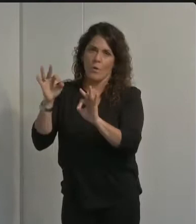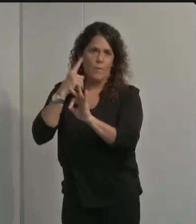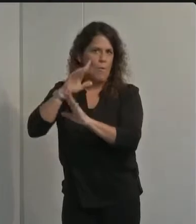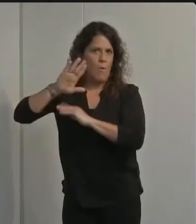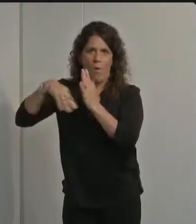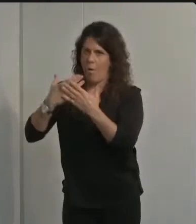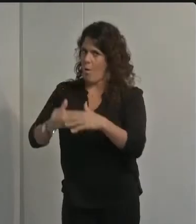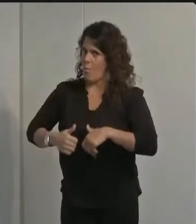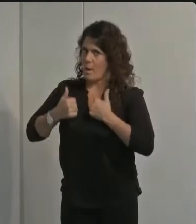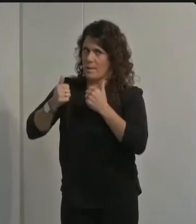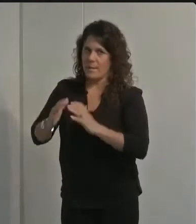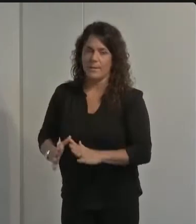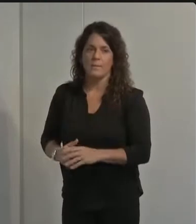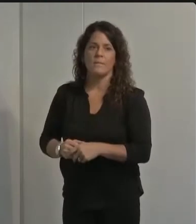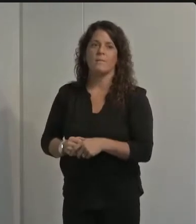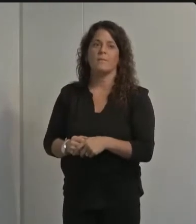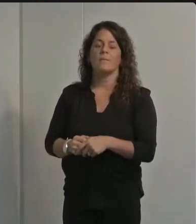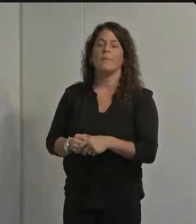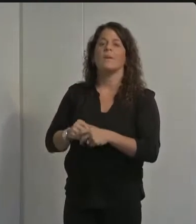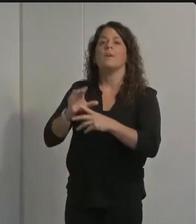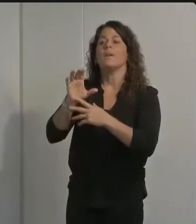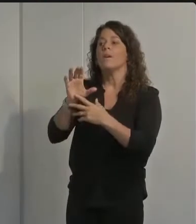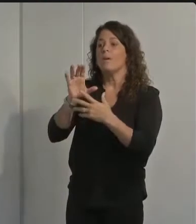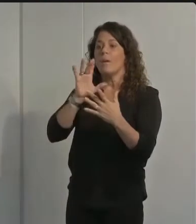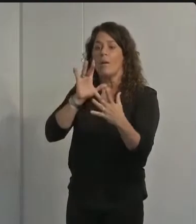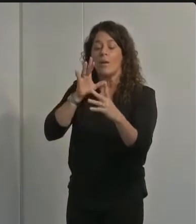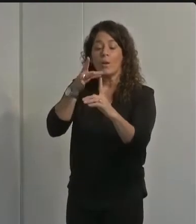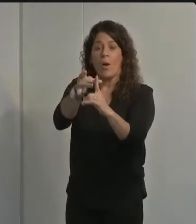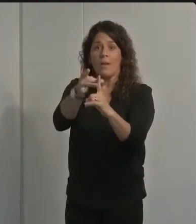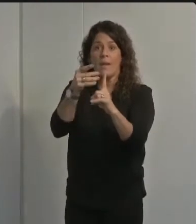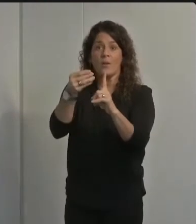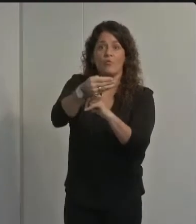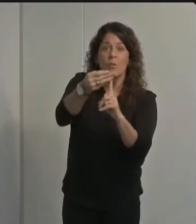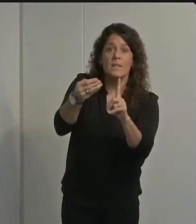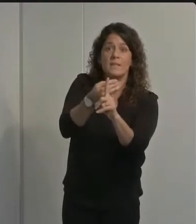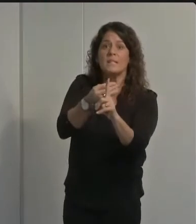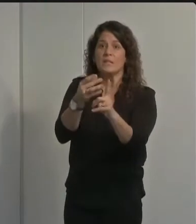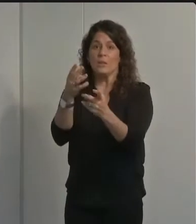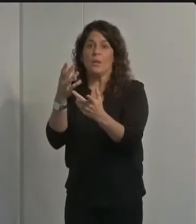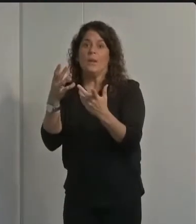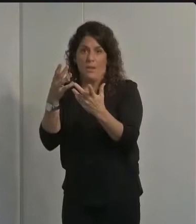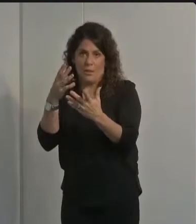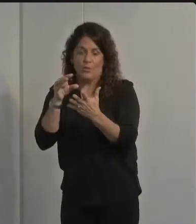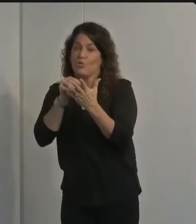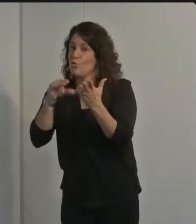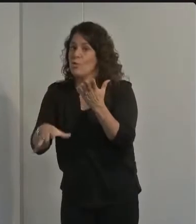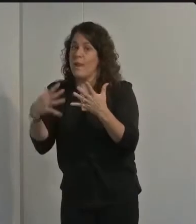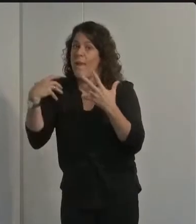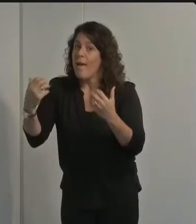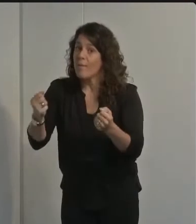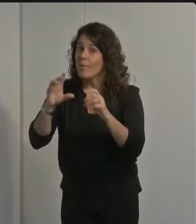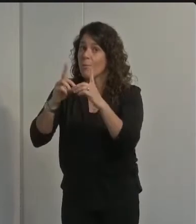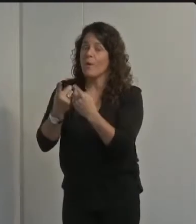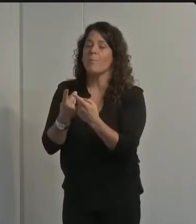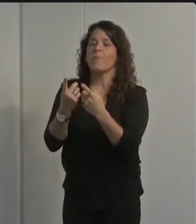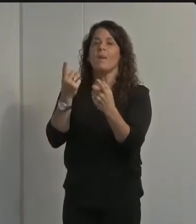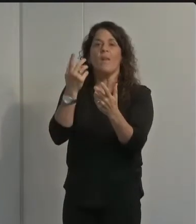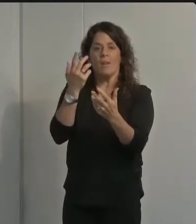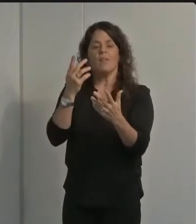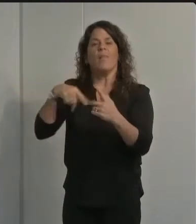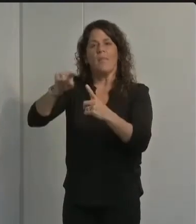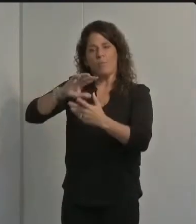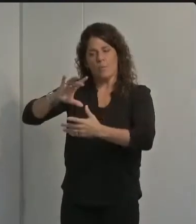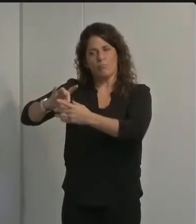student health has ramped up testing contact tracing isolation and quarantine efforts and ucsb has been conducting surveillance testing